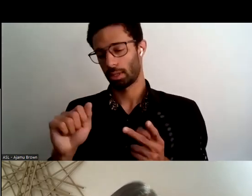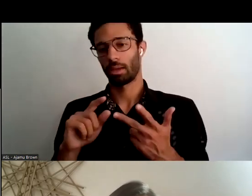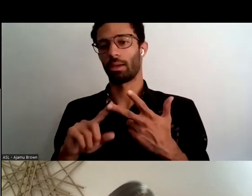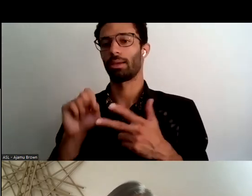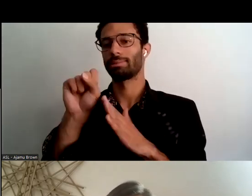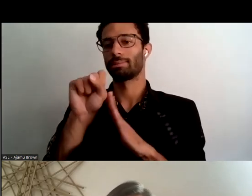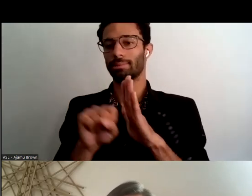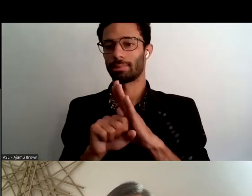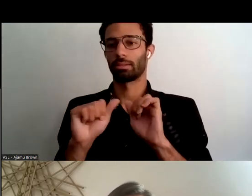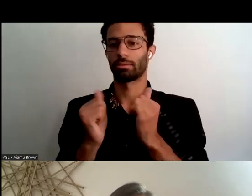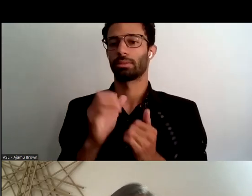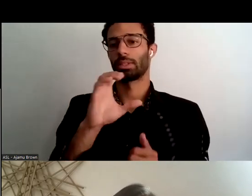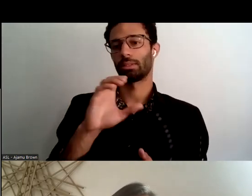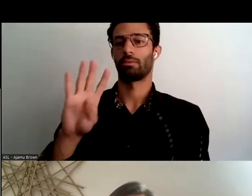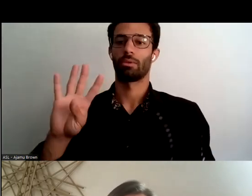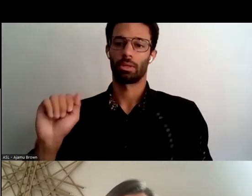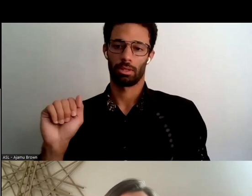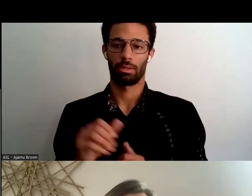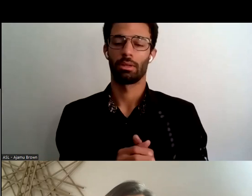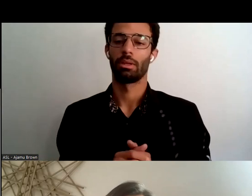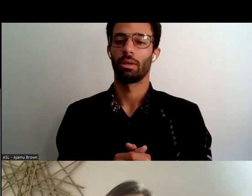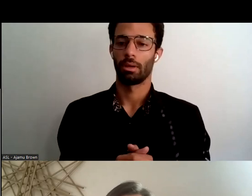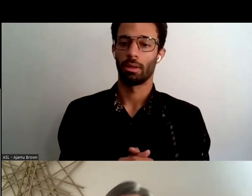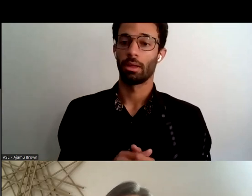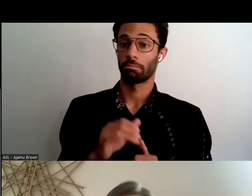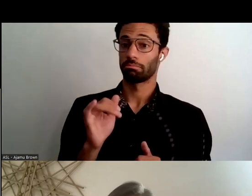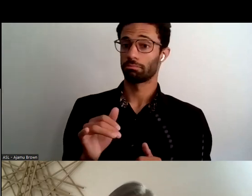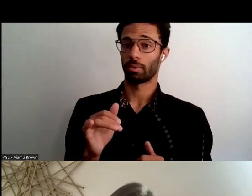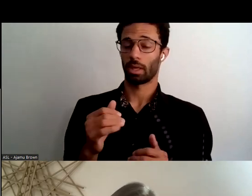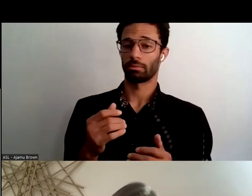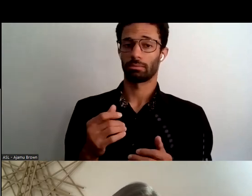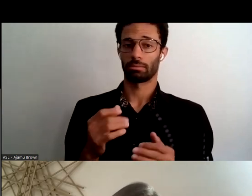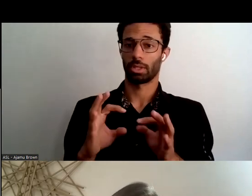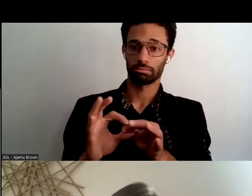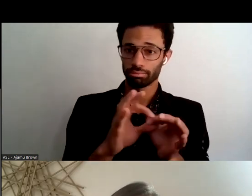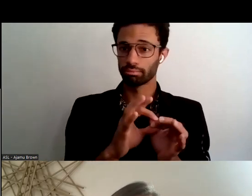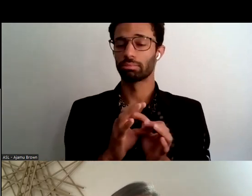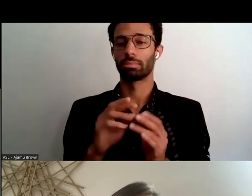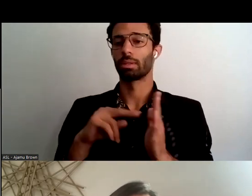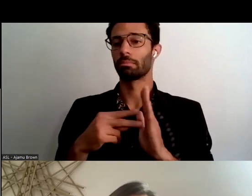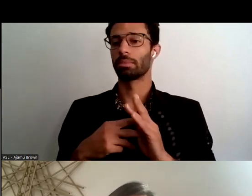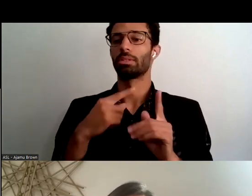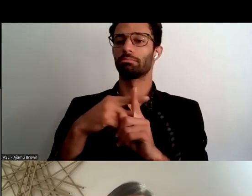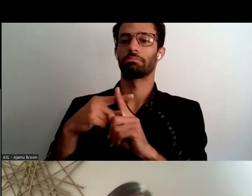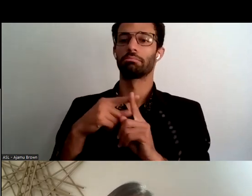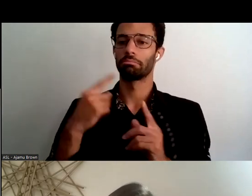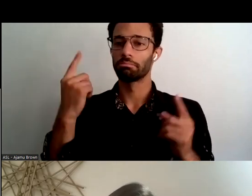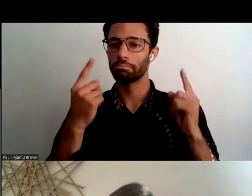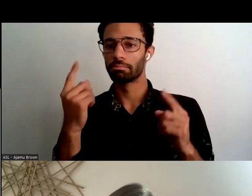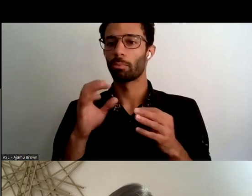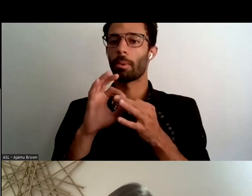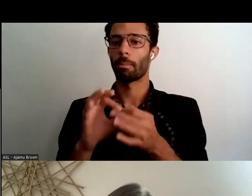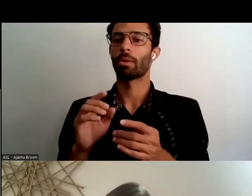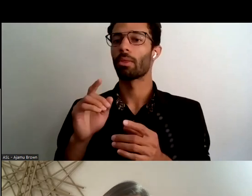association c4a which really resulted in a lot of optimism that we heard through the the interviews about the future of the network